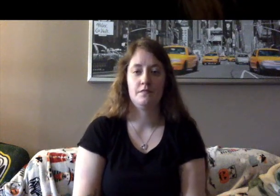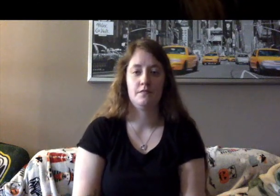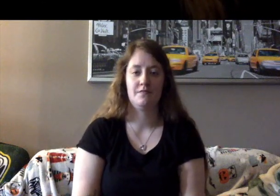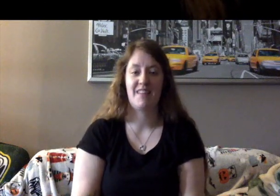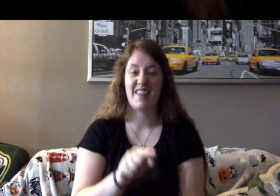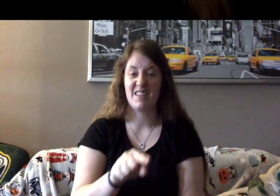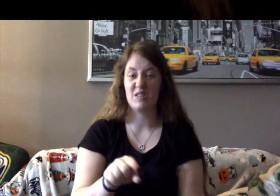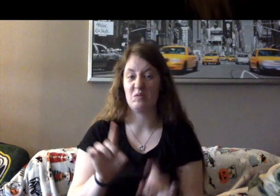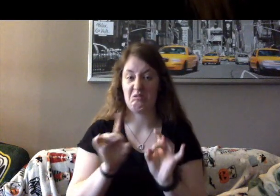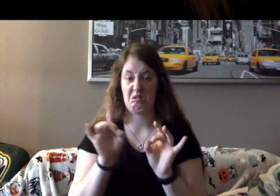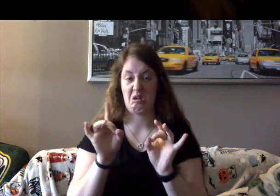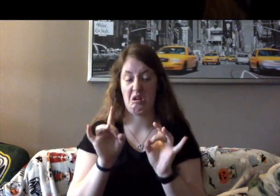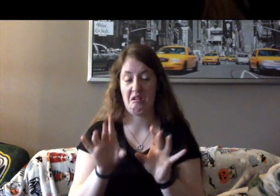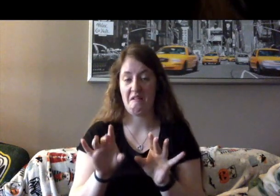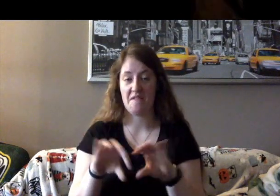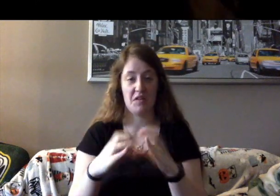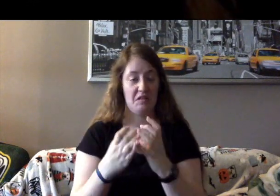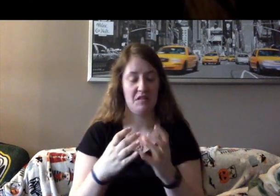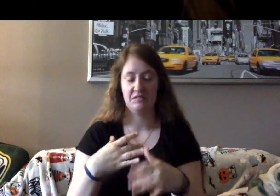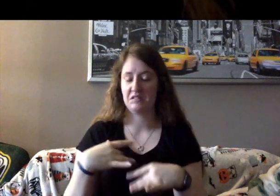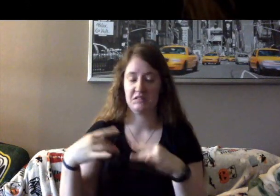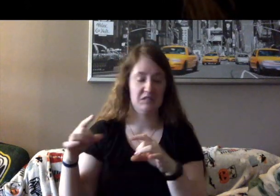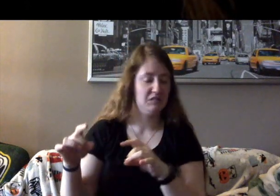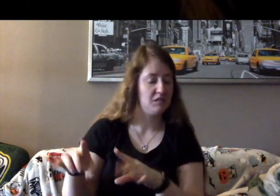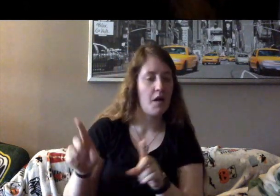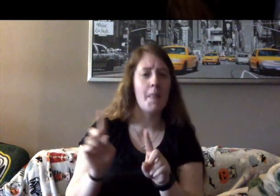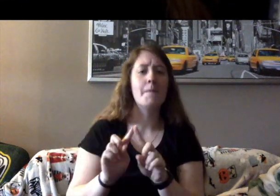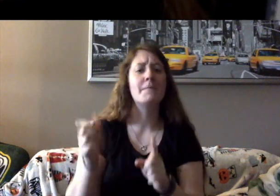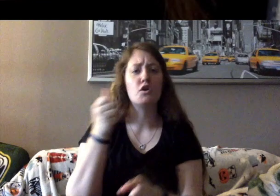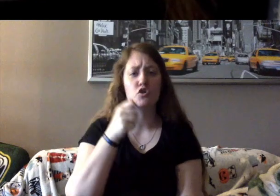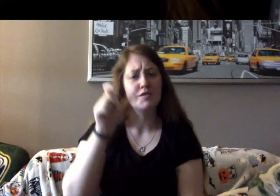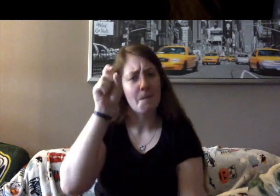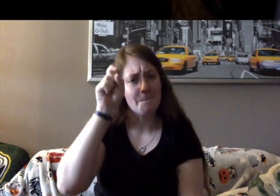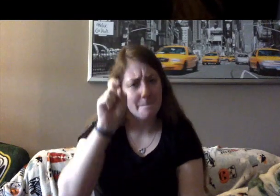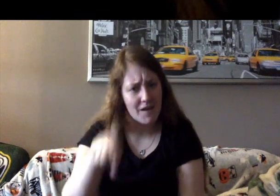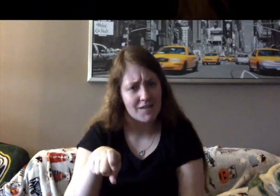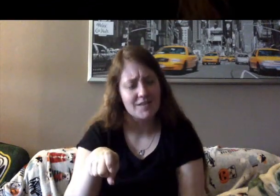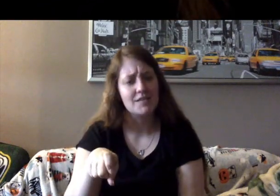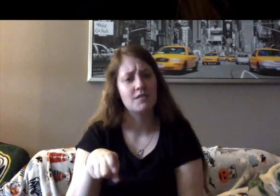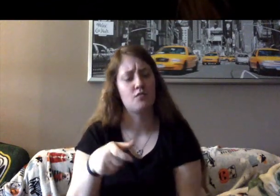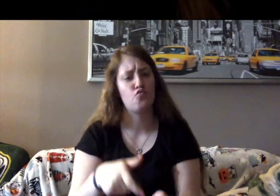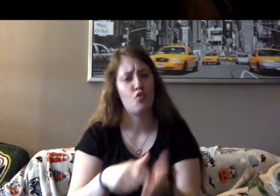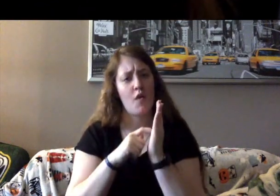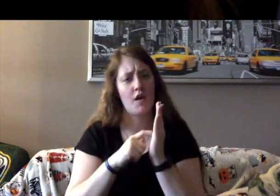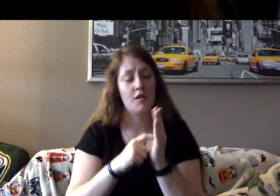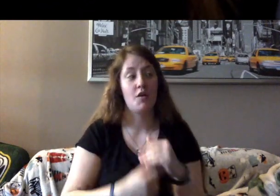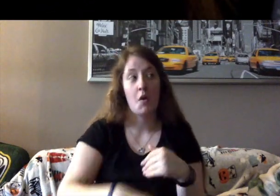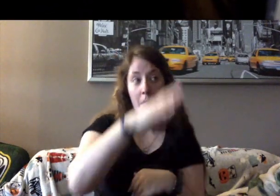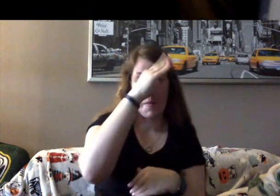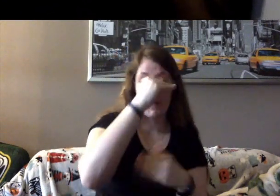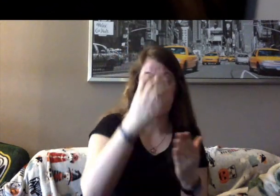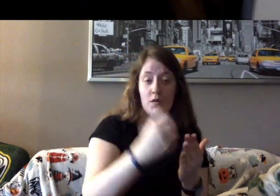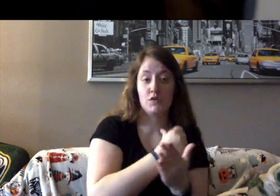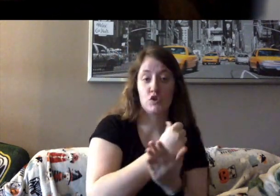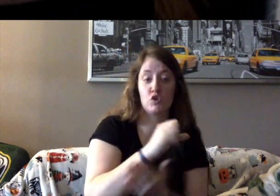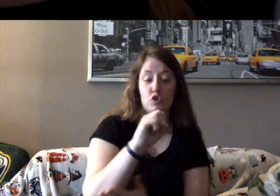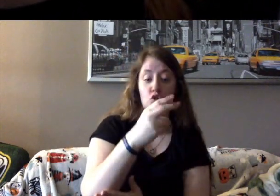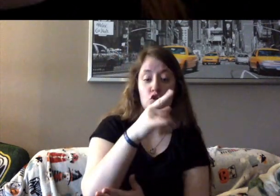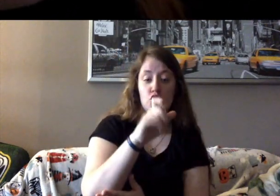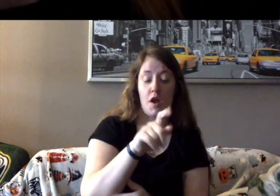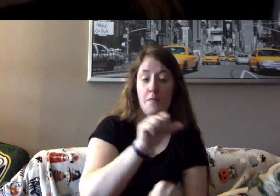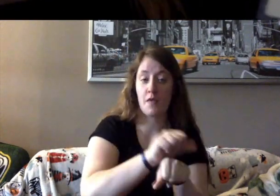classes. But girls had to take them. Boys took shop, where they worked with saws and other tools.